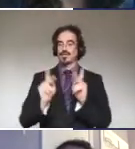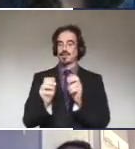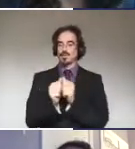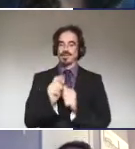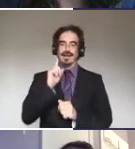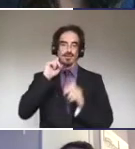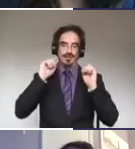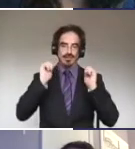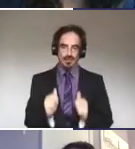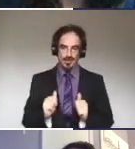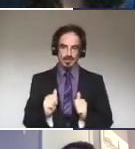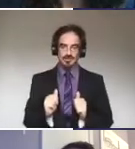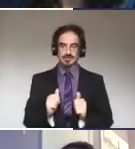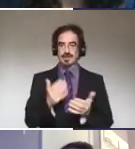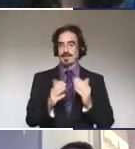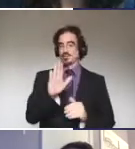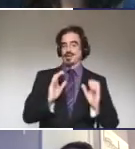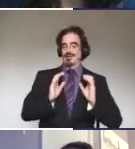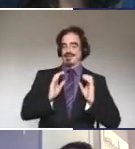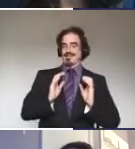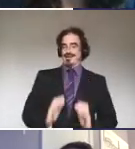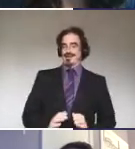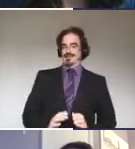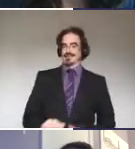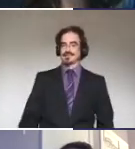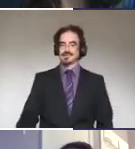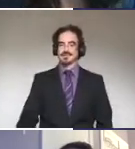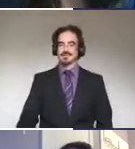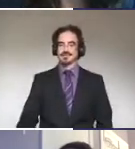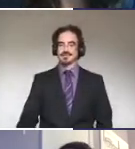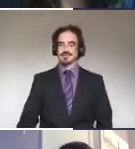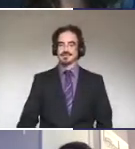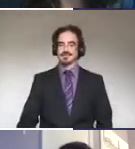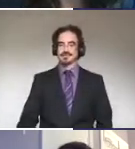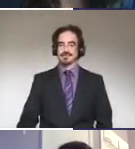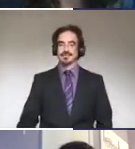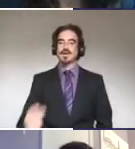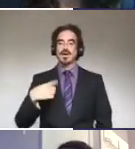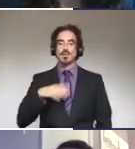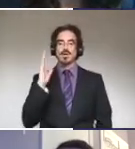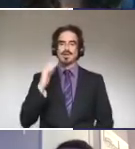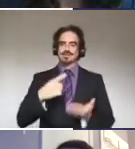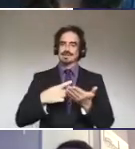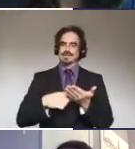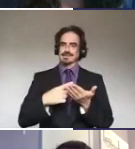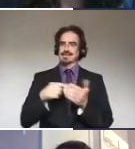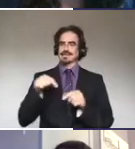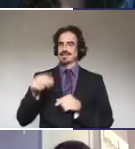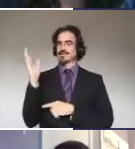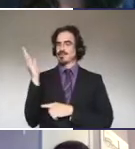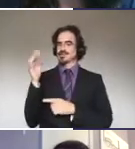through a client basis. So we are going to spend a bulk of the profession, I mean the presentation,